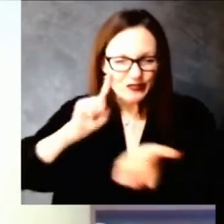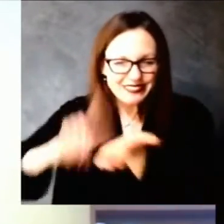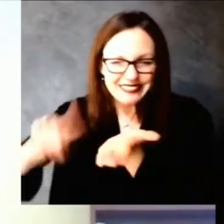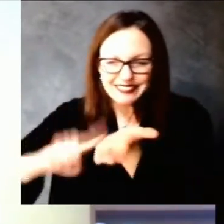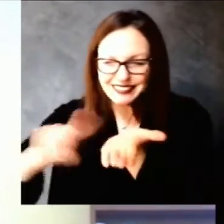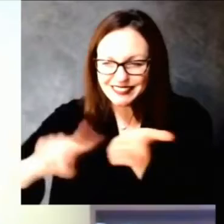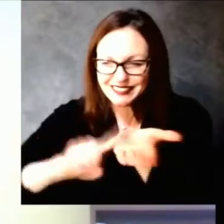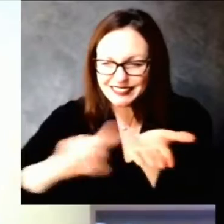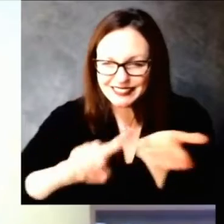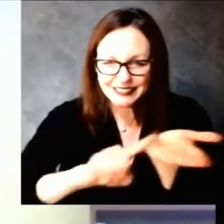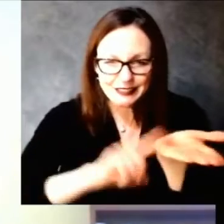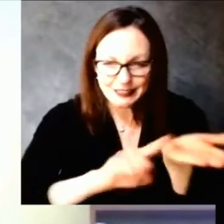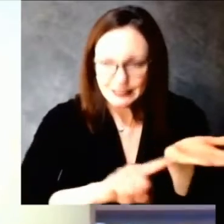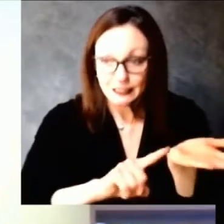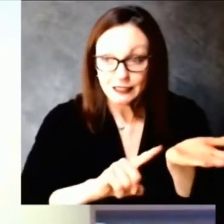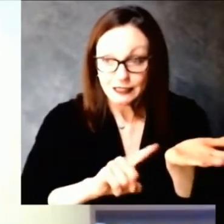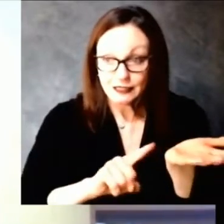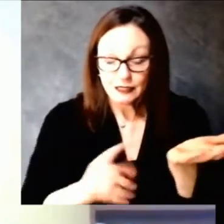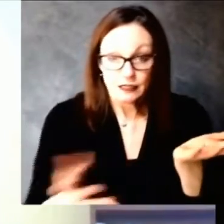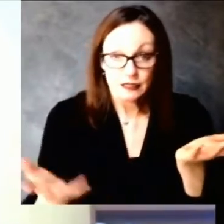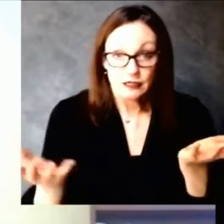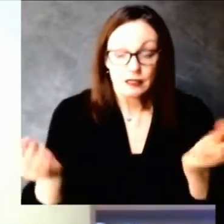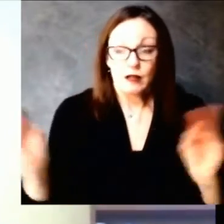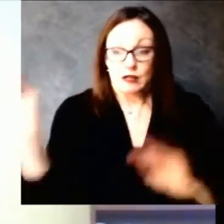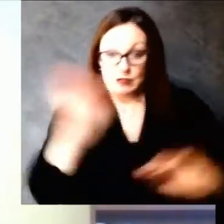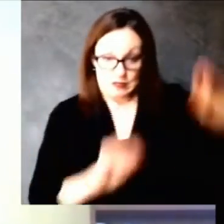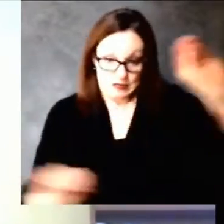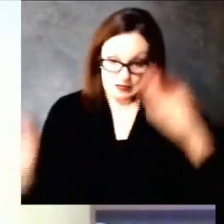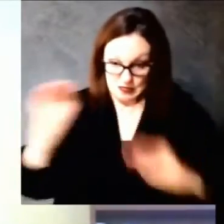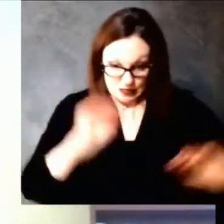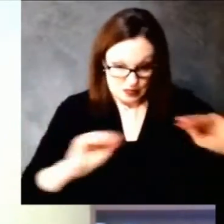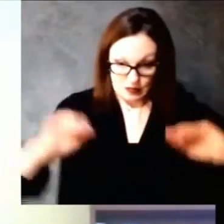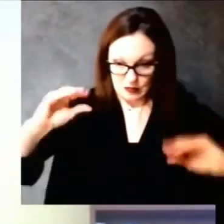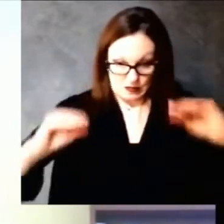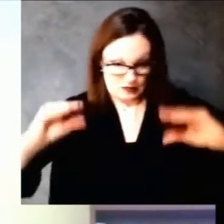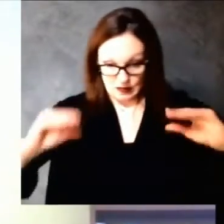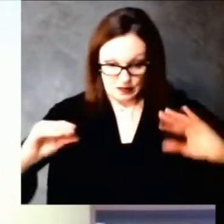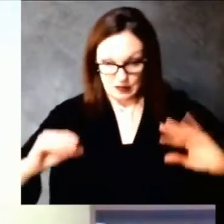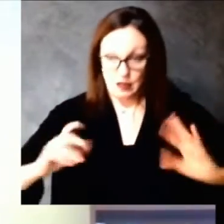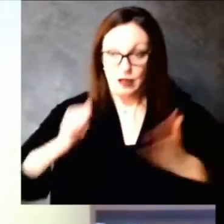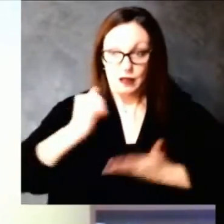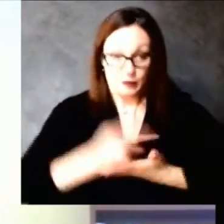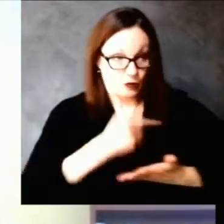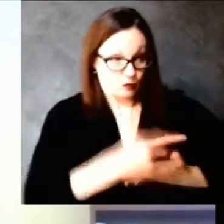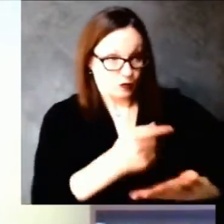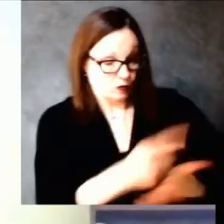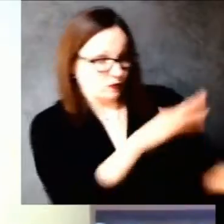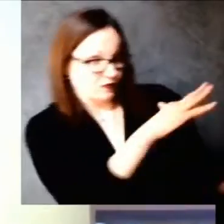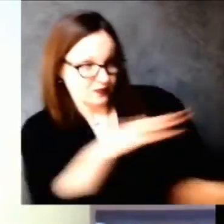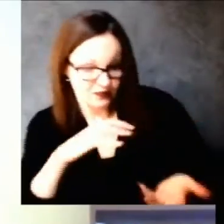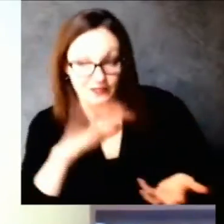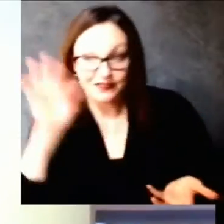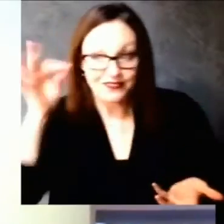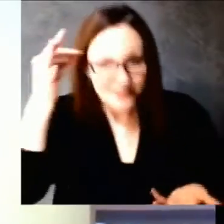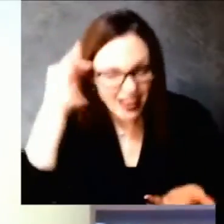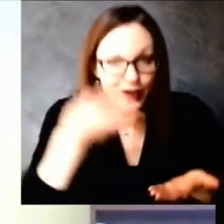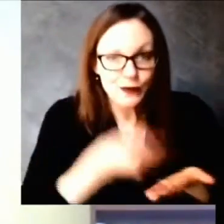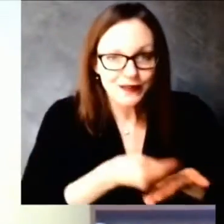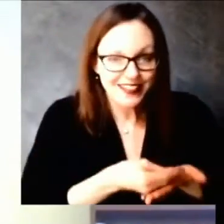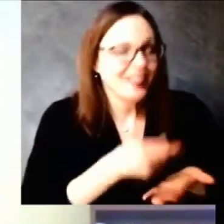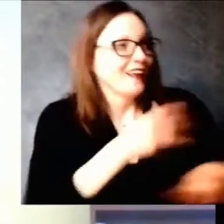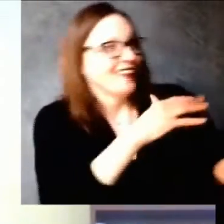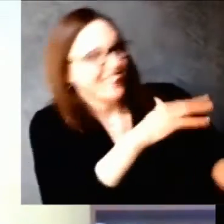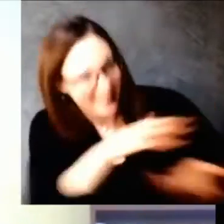schedules so that our vaccinators can know going further out how many vaccines they will